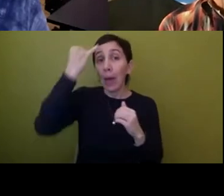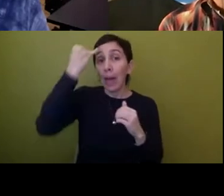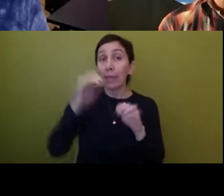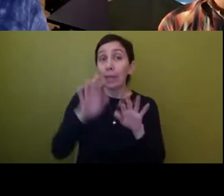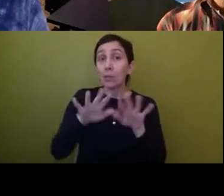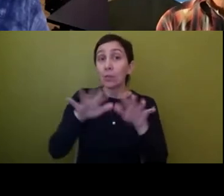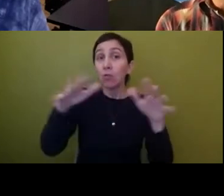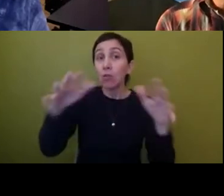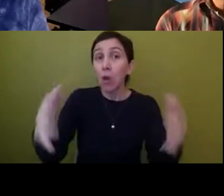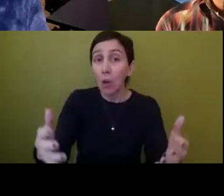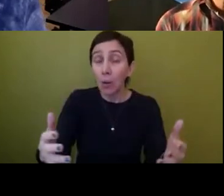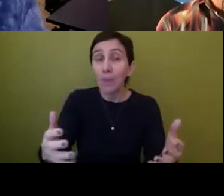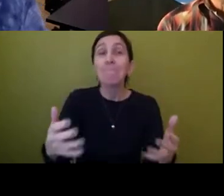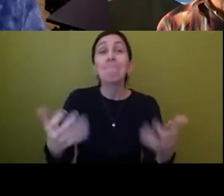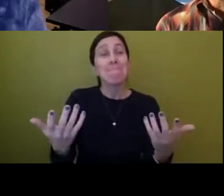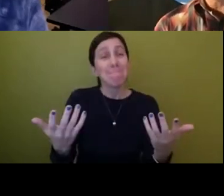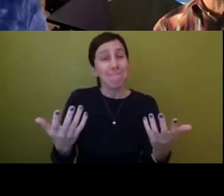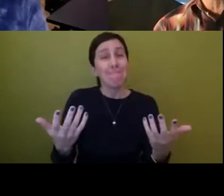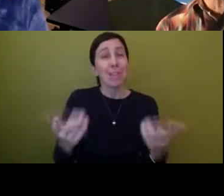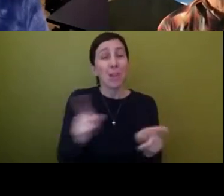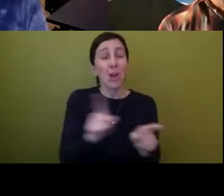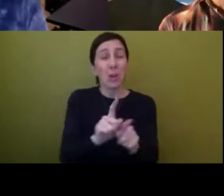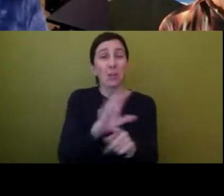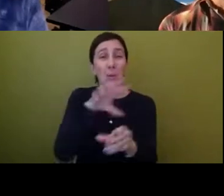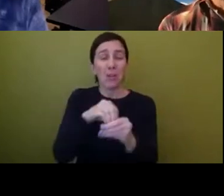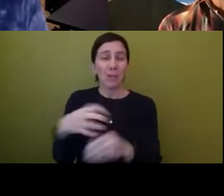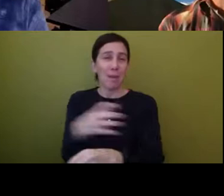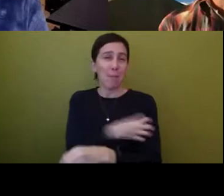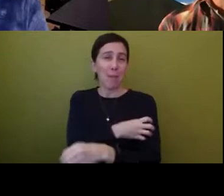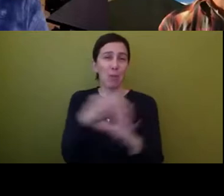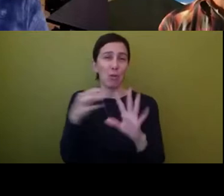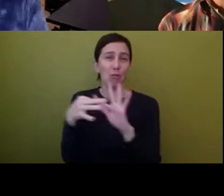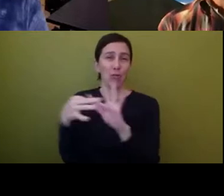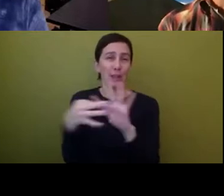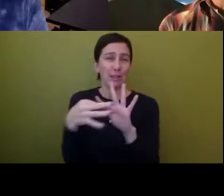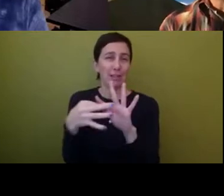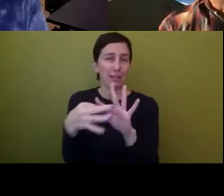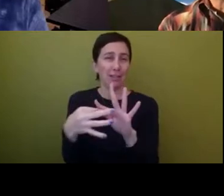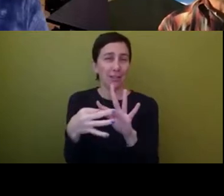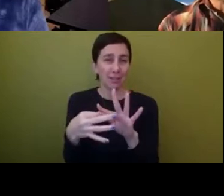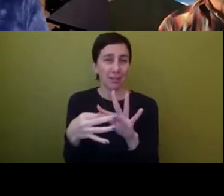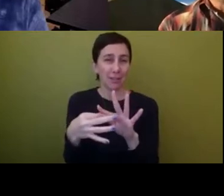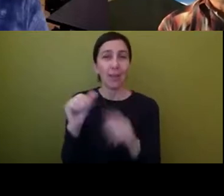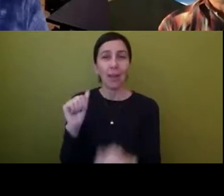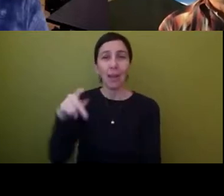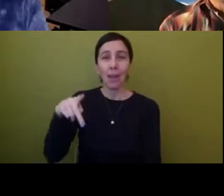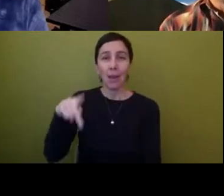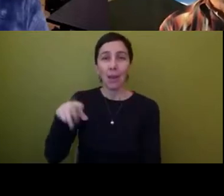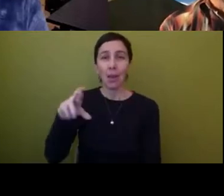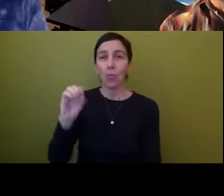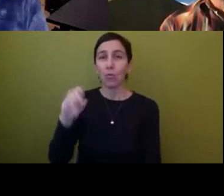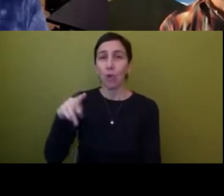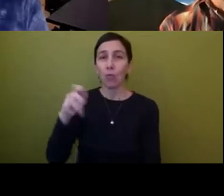crisscrossed by power, by power relations. Um, and so appropriation, uh,